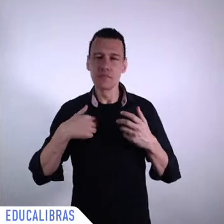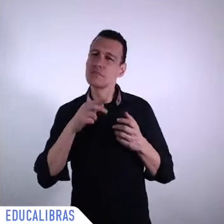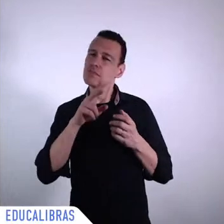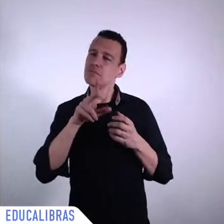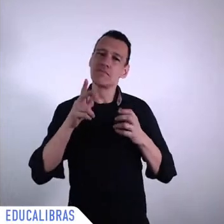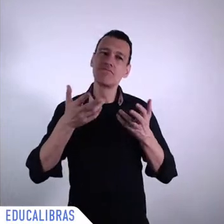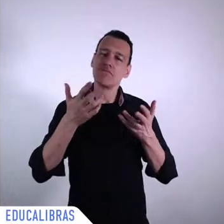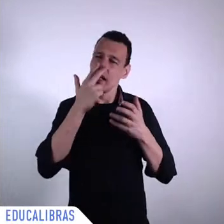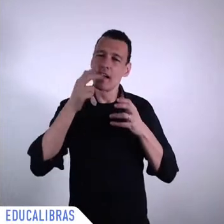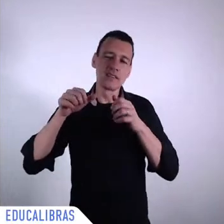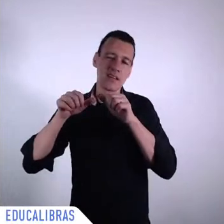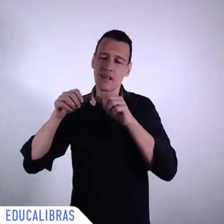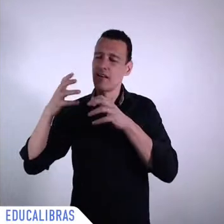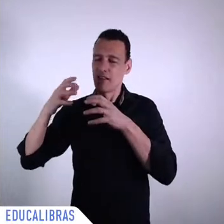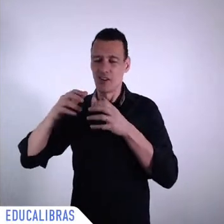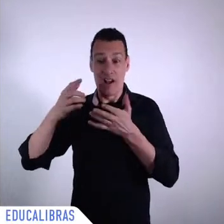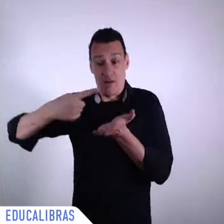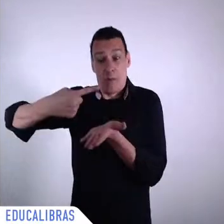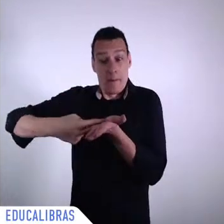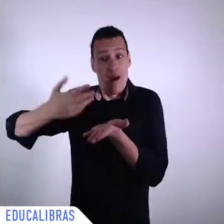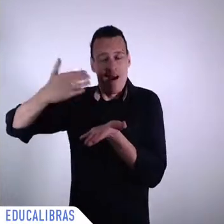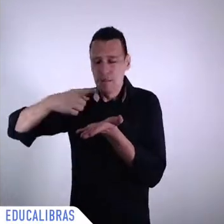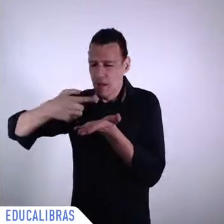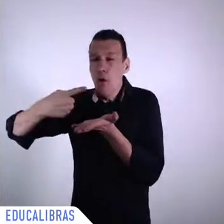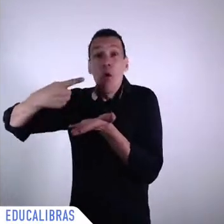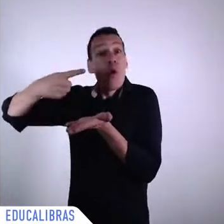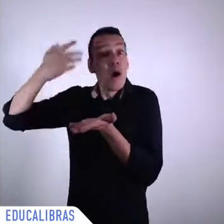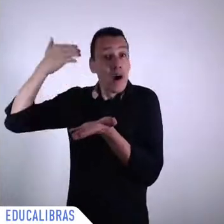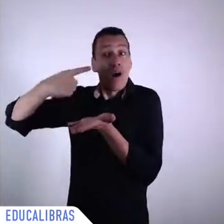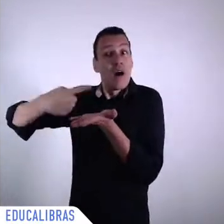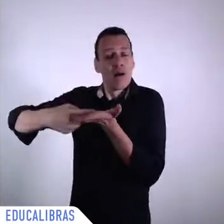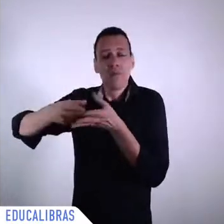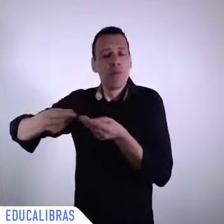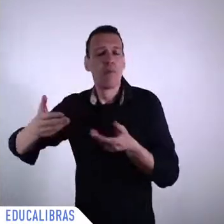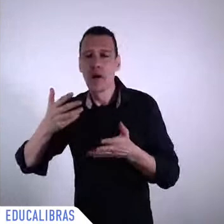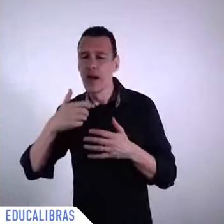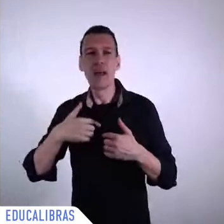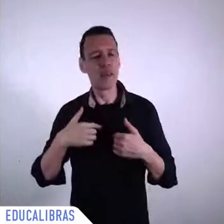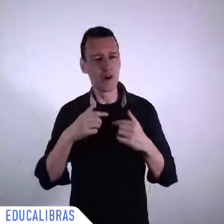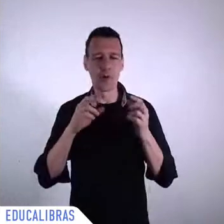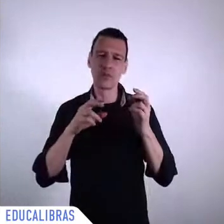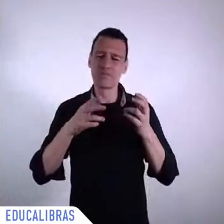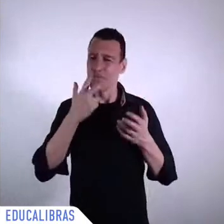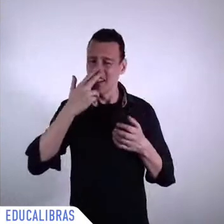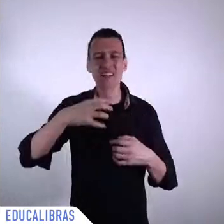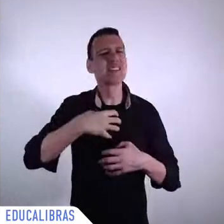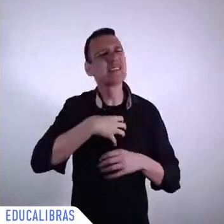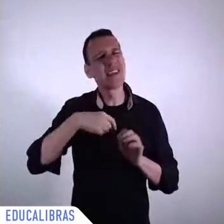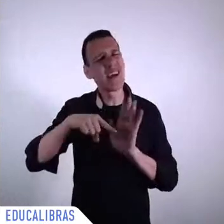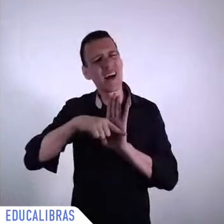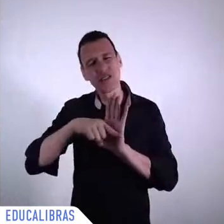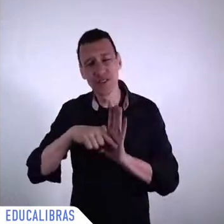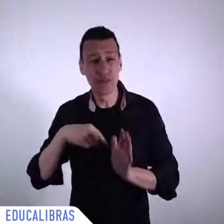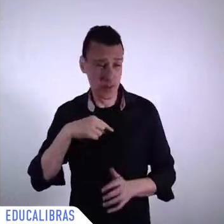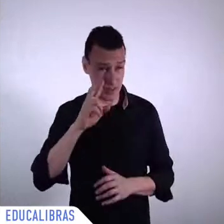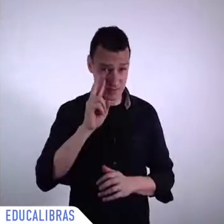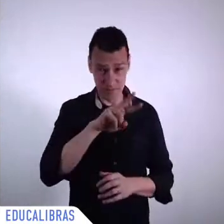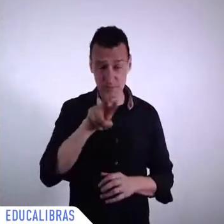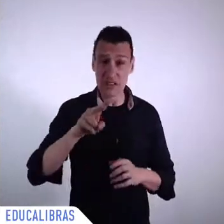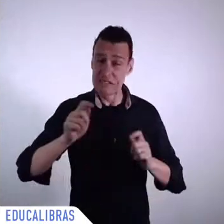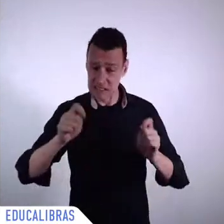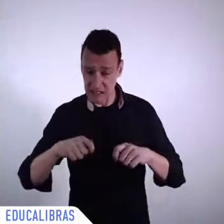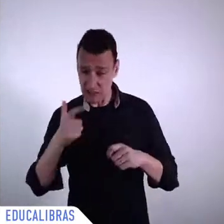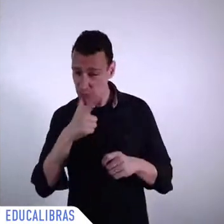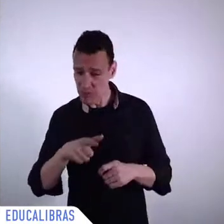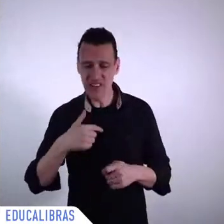I must say that in the last two years, more or less, the 20 odd months that have elapsed since that, since